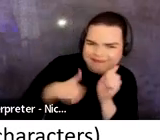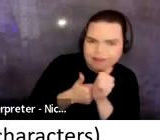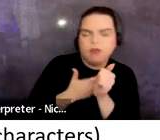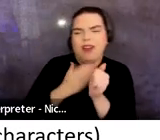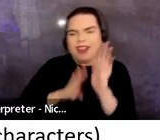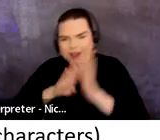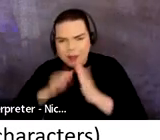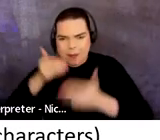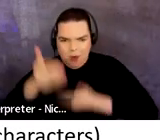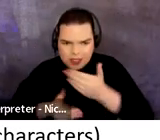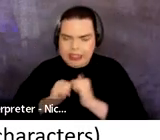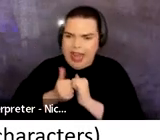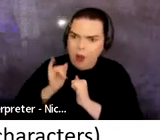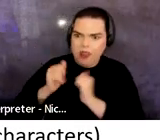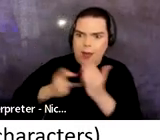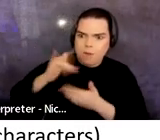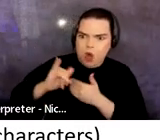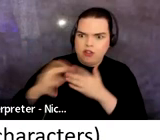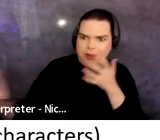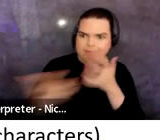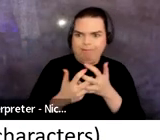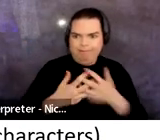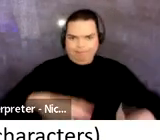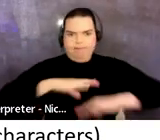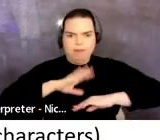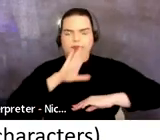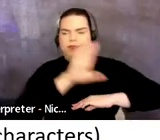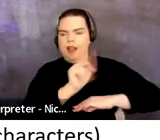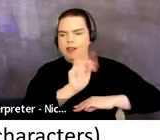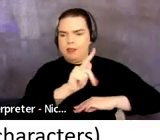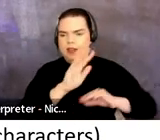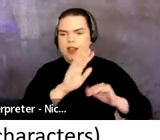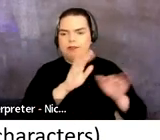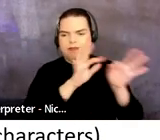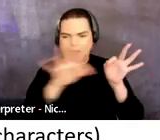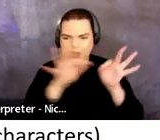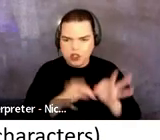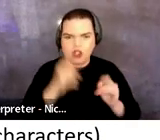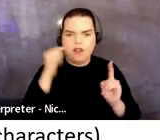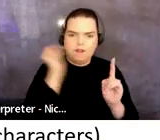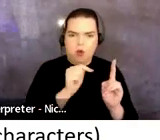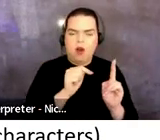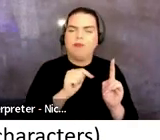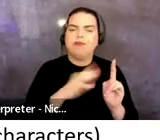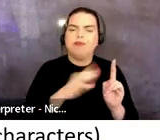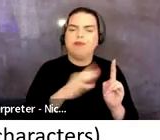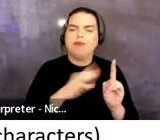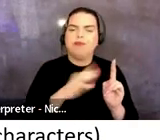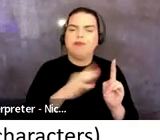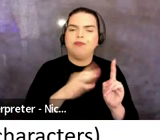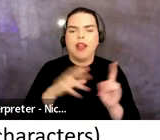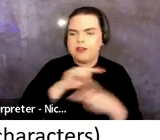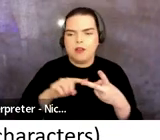how this project meets the NTP definitions of devised and ensemble theater. That's 1500